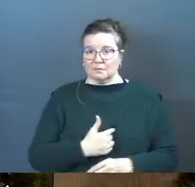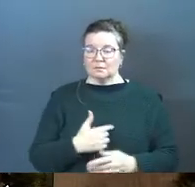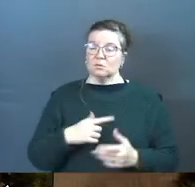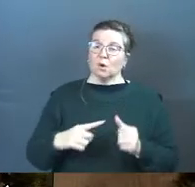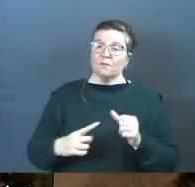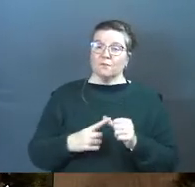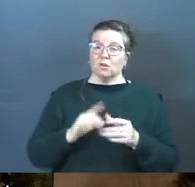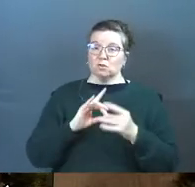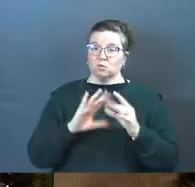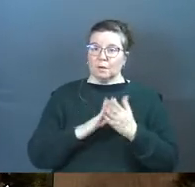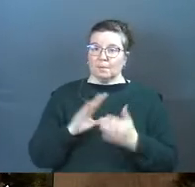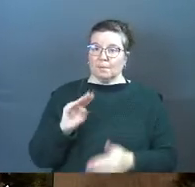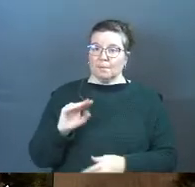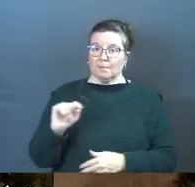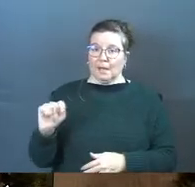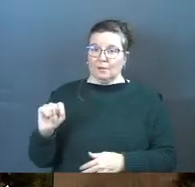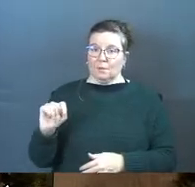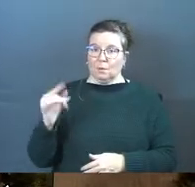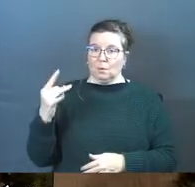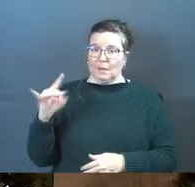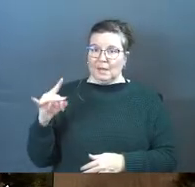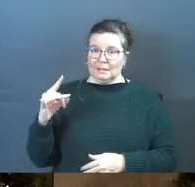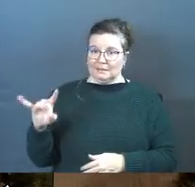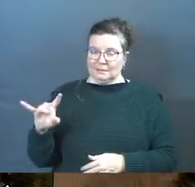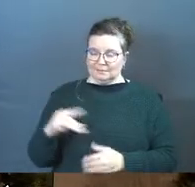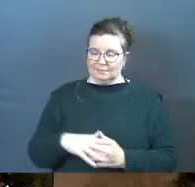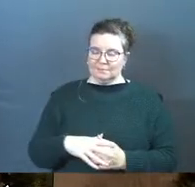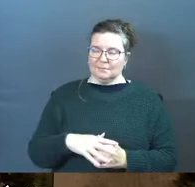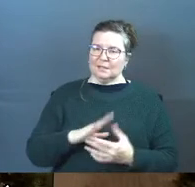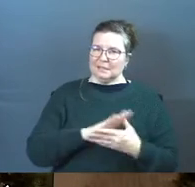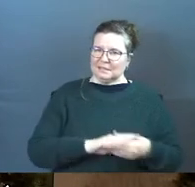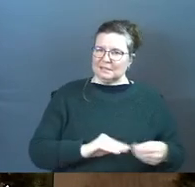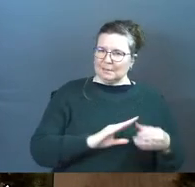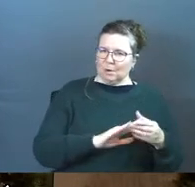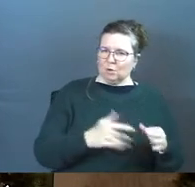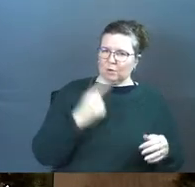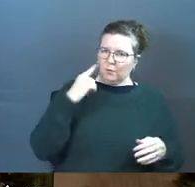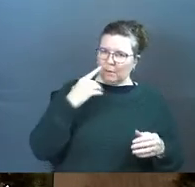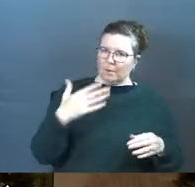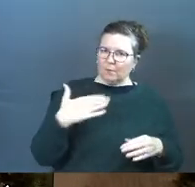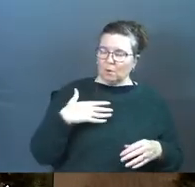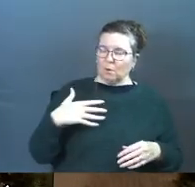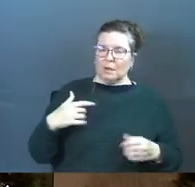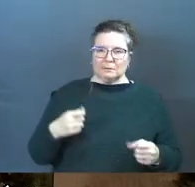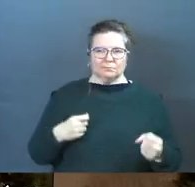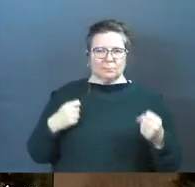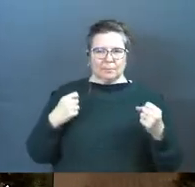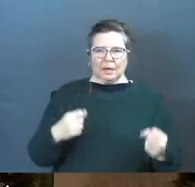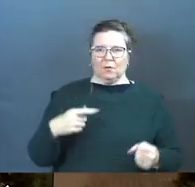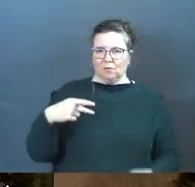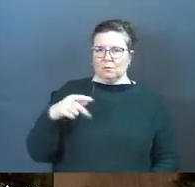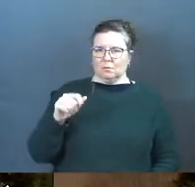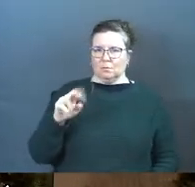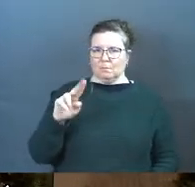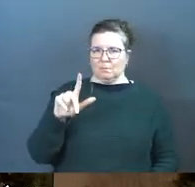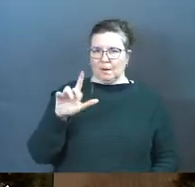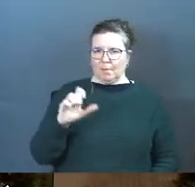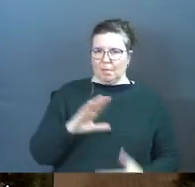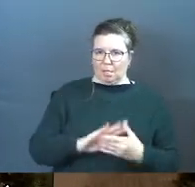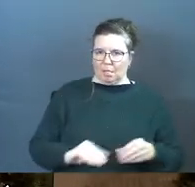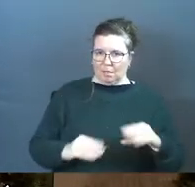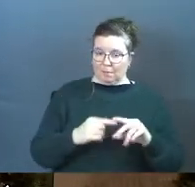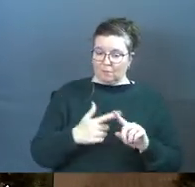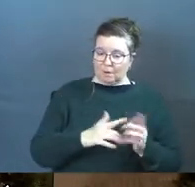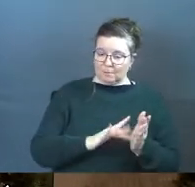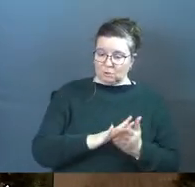first scripture, Matthew 18. This is a parable. Some of you guys have heard this before. Powerful, powerful parable from Jesus.